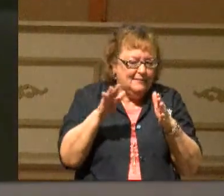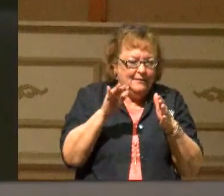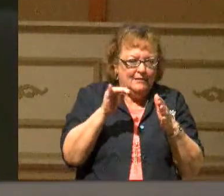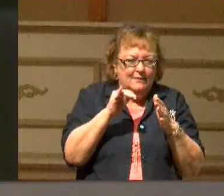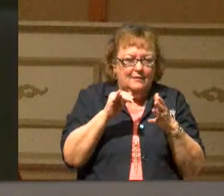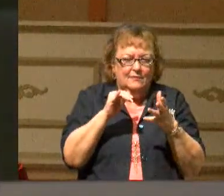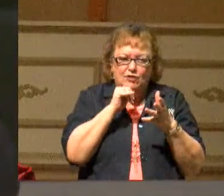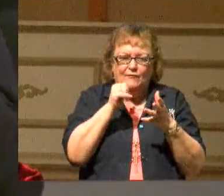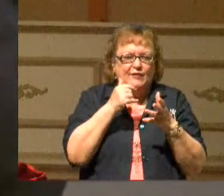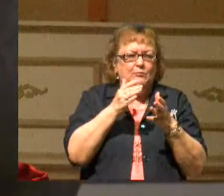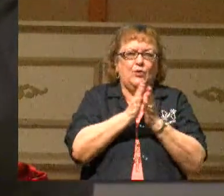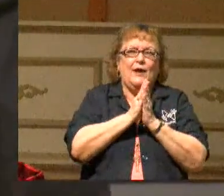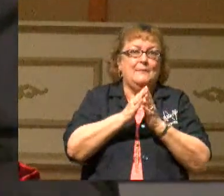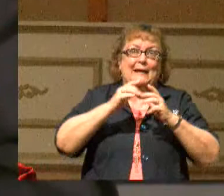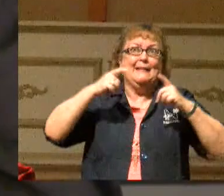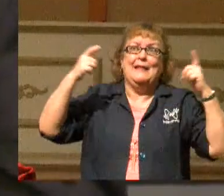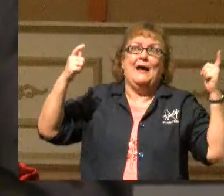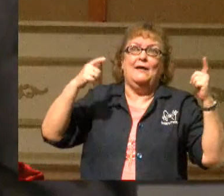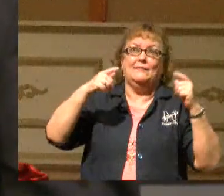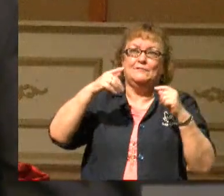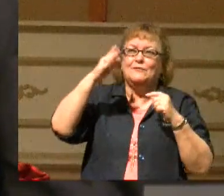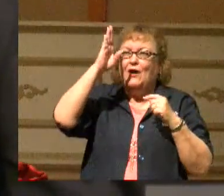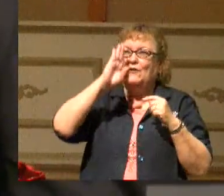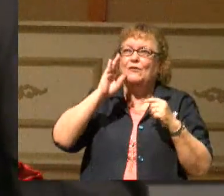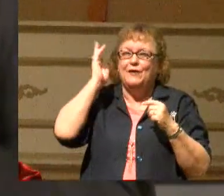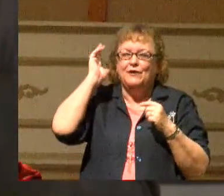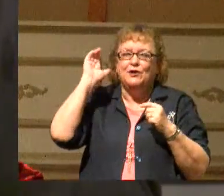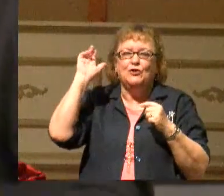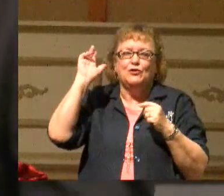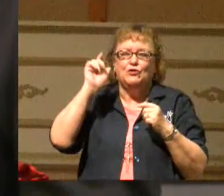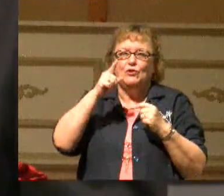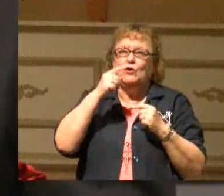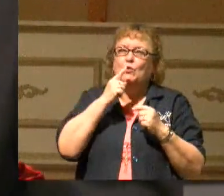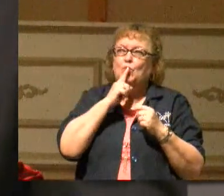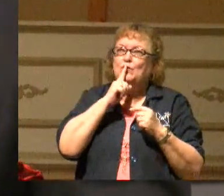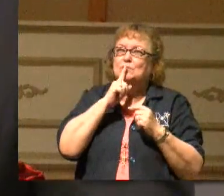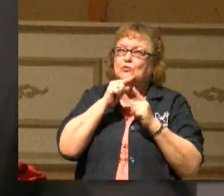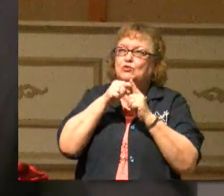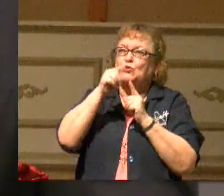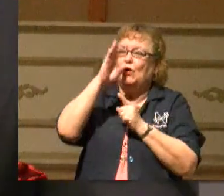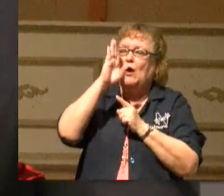have to pray it big and loud. He'll hear you where you sit. Whisper this to God.